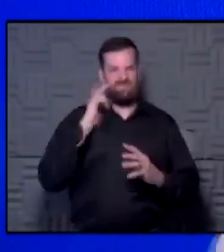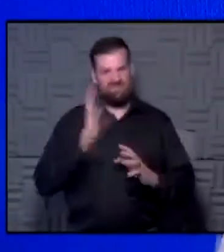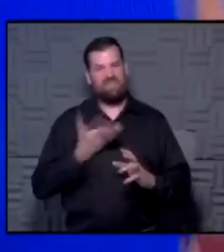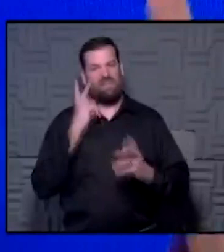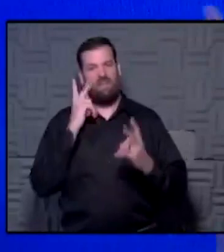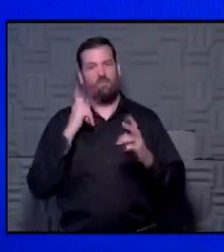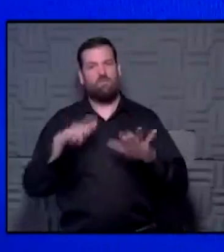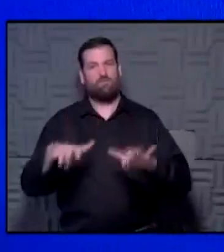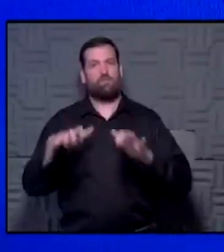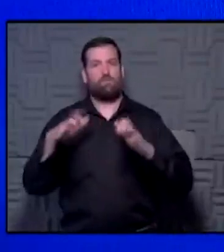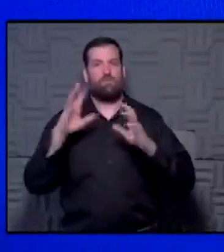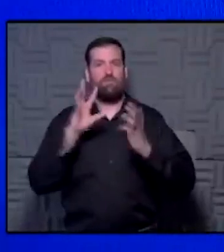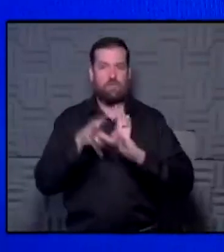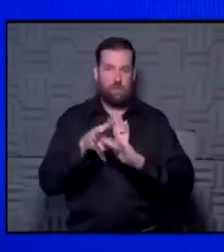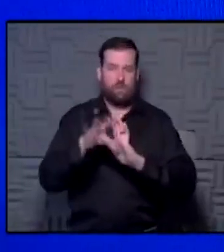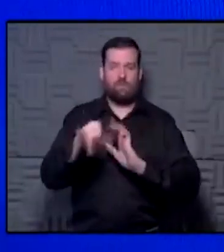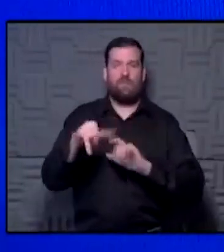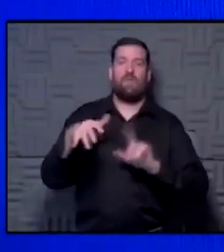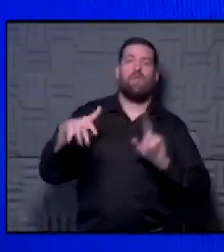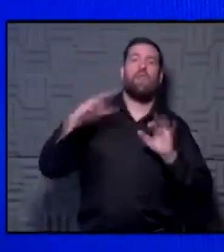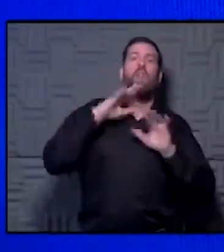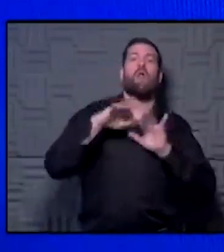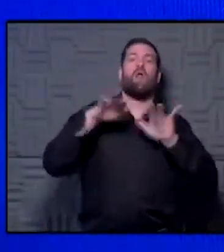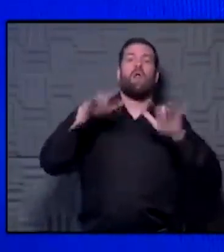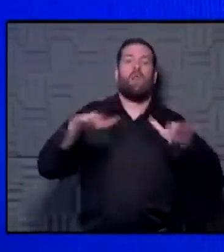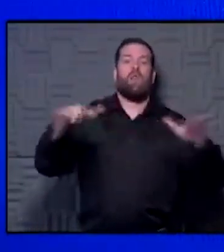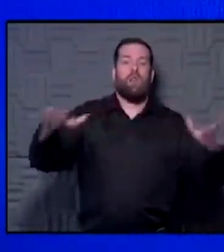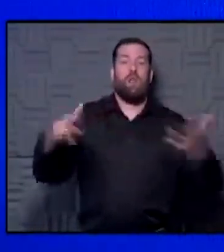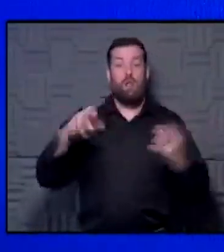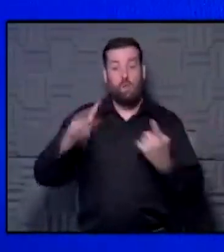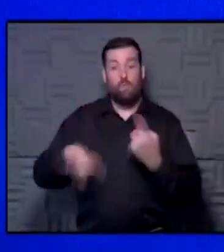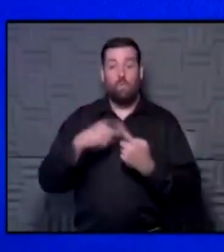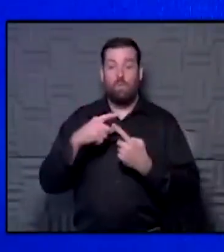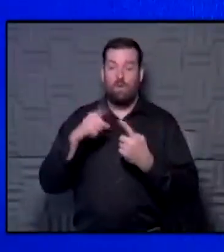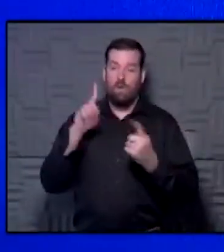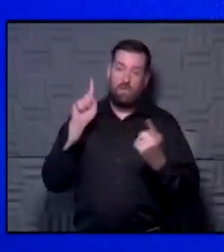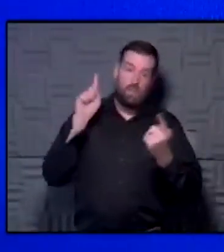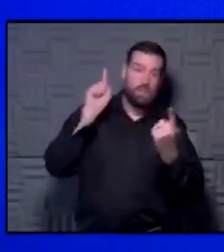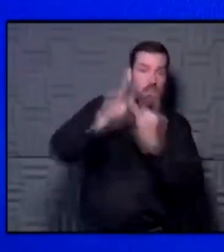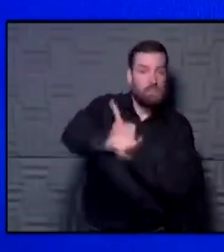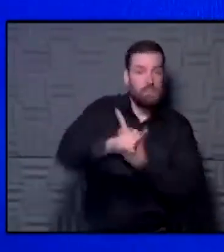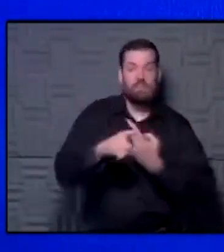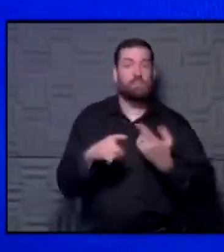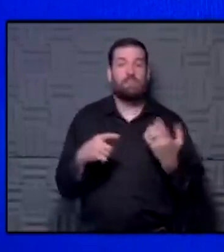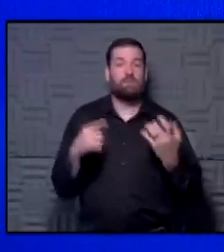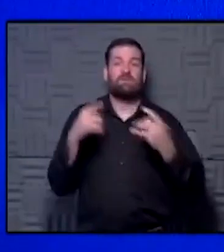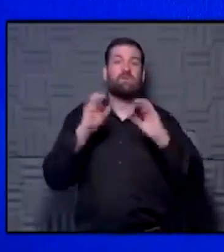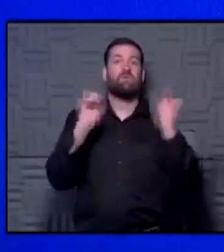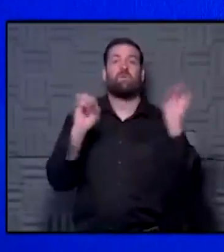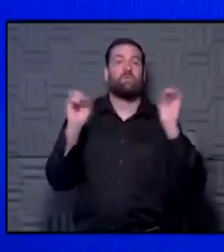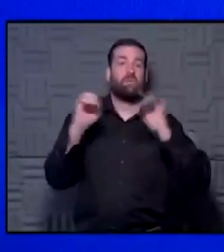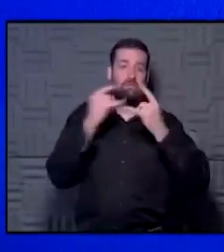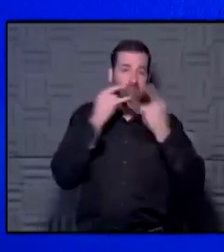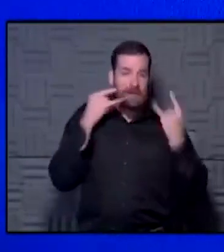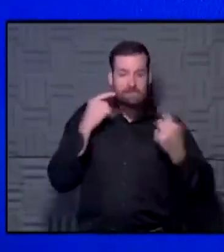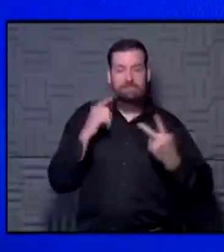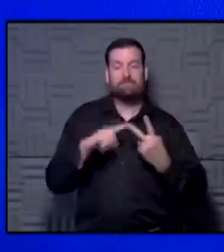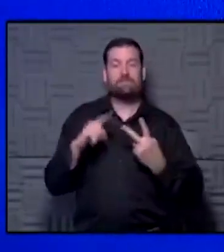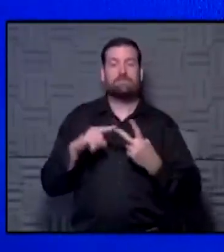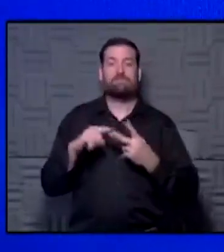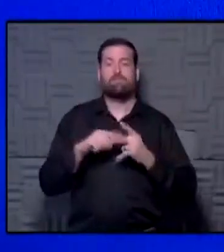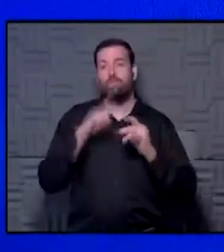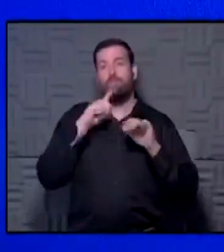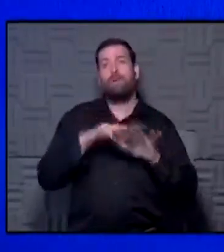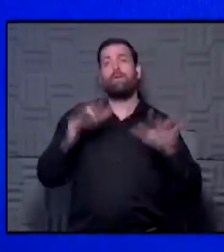before, it's that cloud that's around you. And it's when your clouds come in contact. And clouds come in contact because you don't have a mask, and then you're spreading the